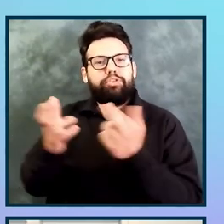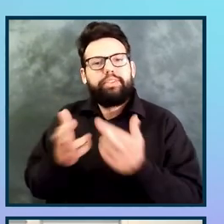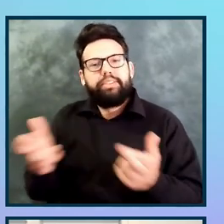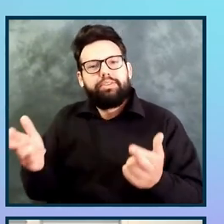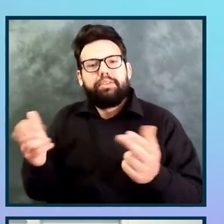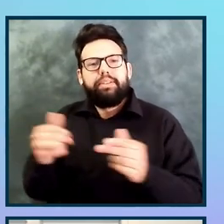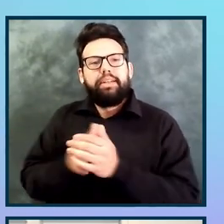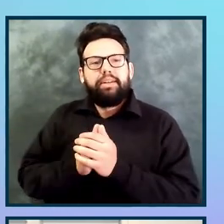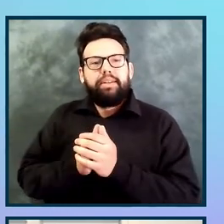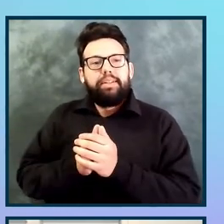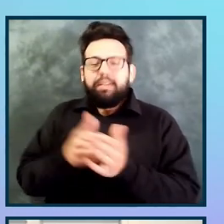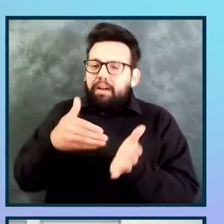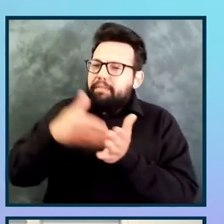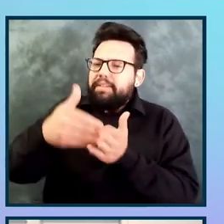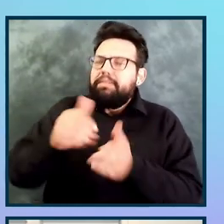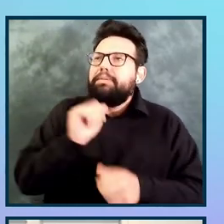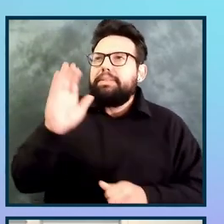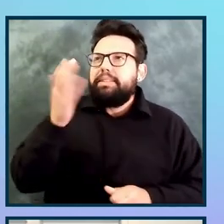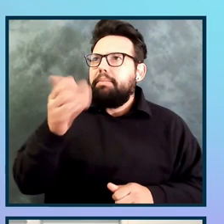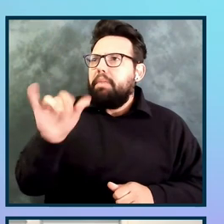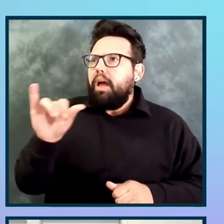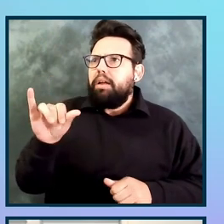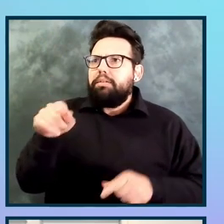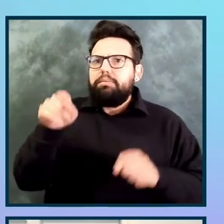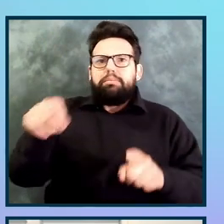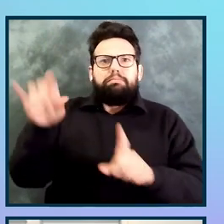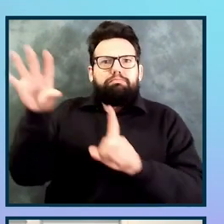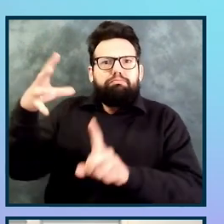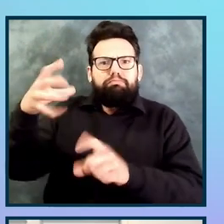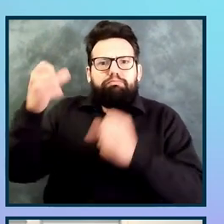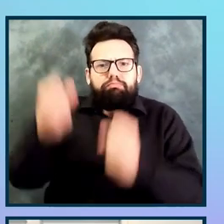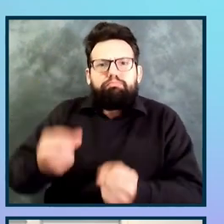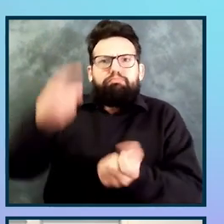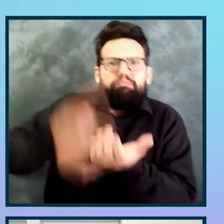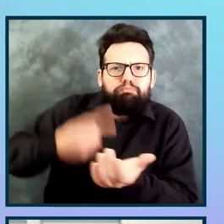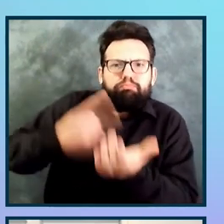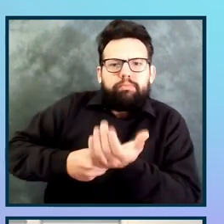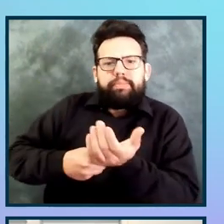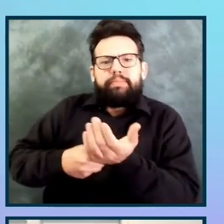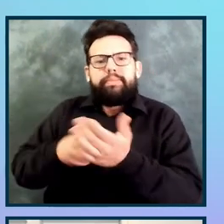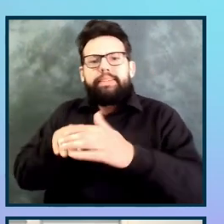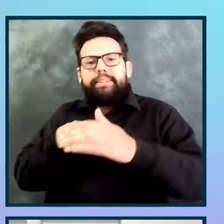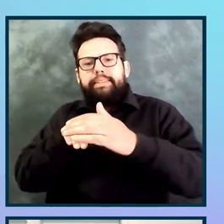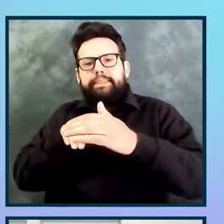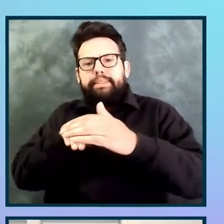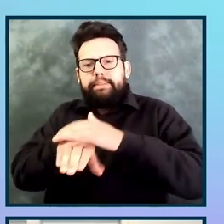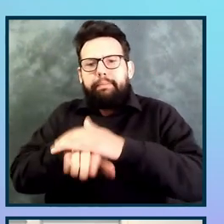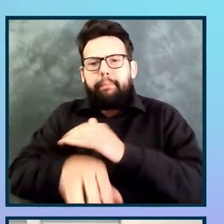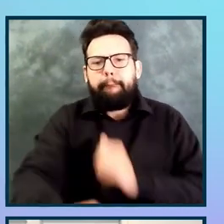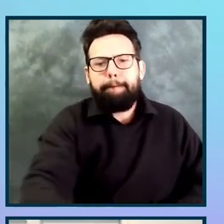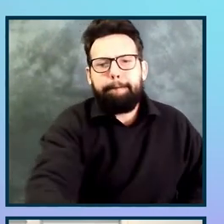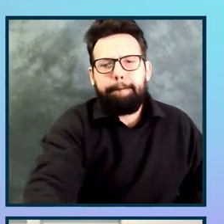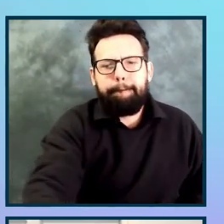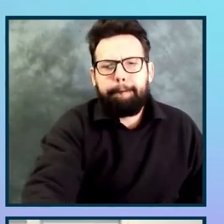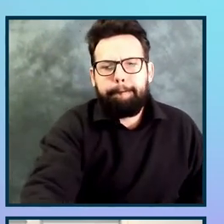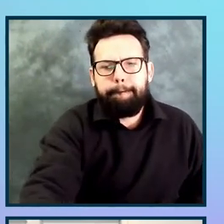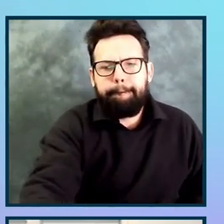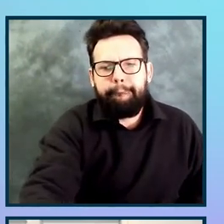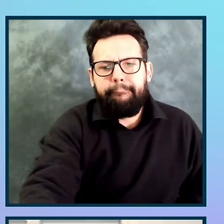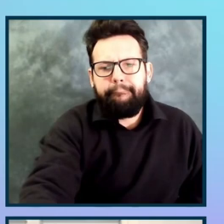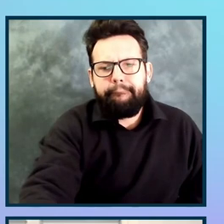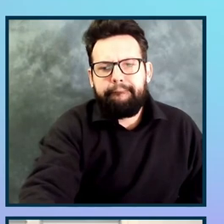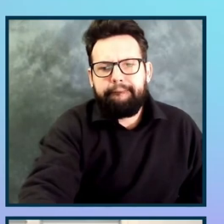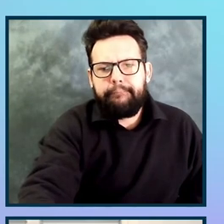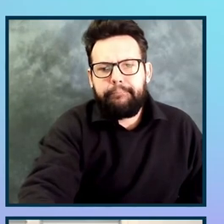about accessibility, but it kind of is, about the idea about how bees are incredibly adaptable, that if you have a baby bee that's